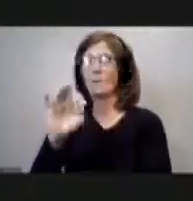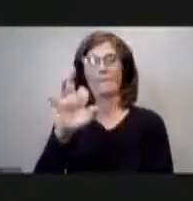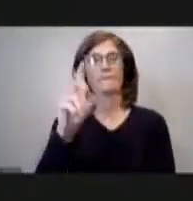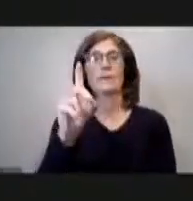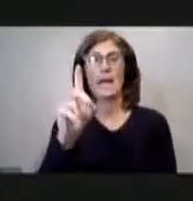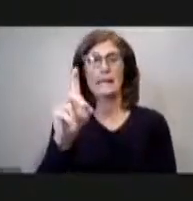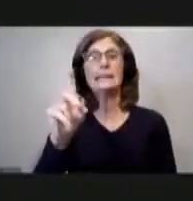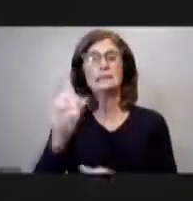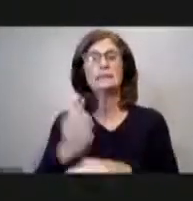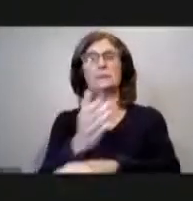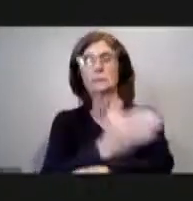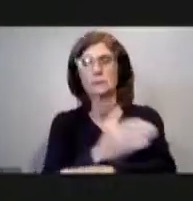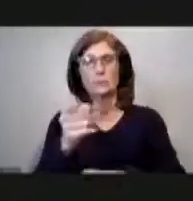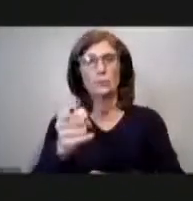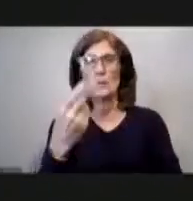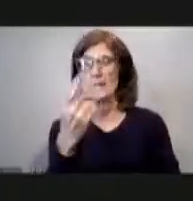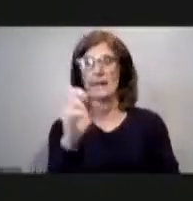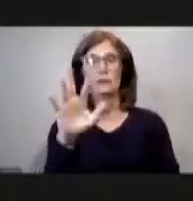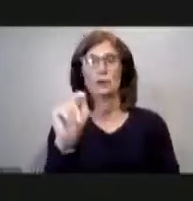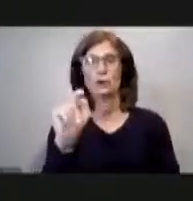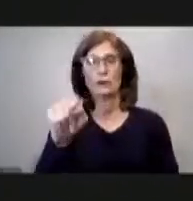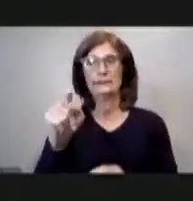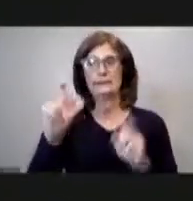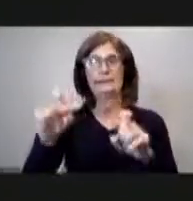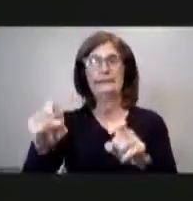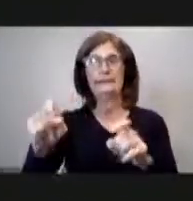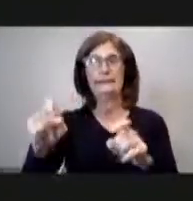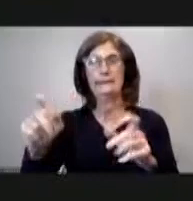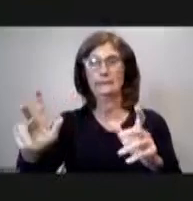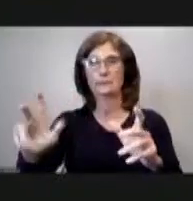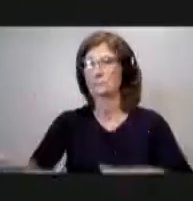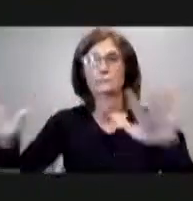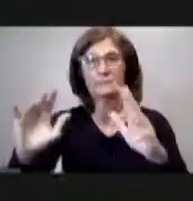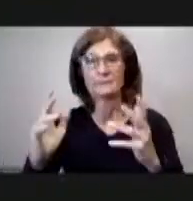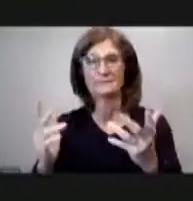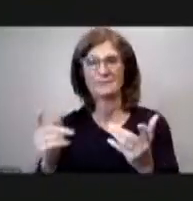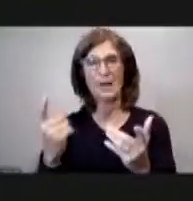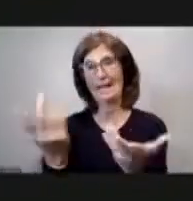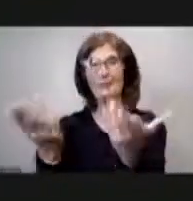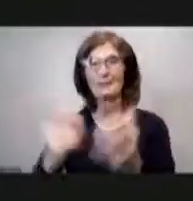urgent we got urgent need for it right here yeah oh boy